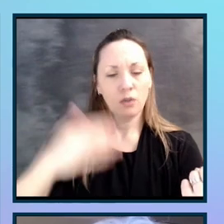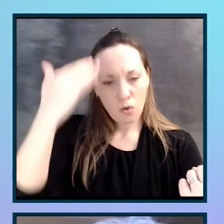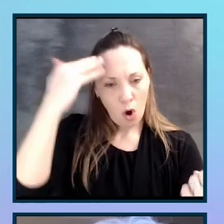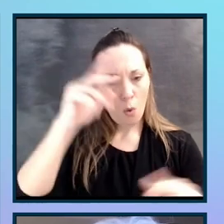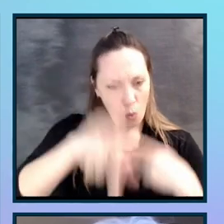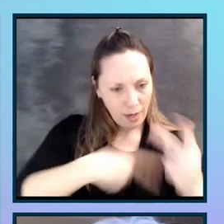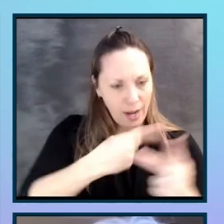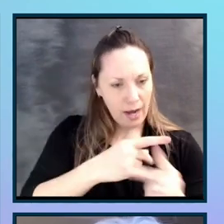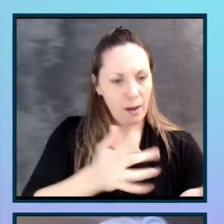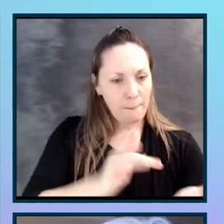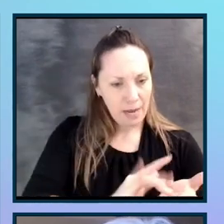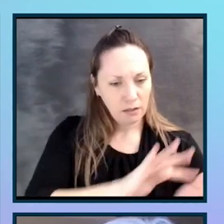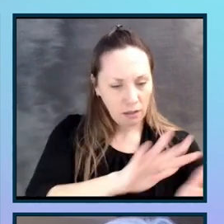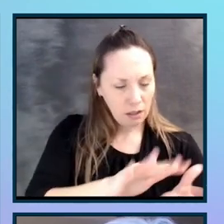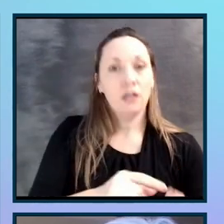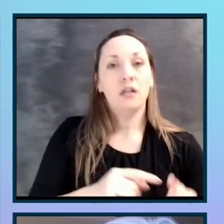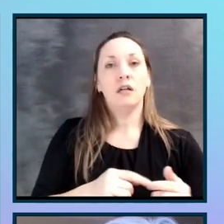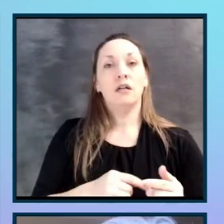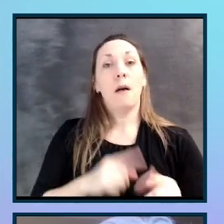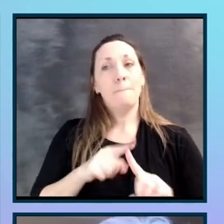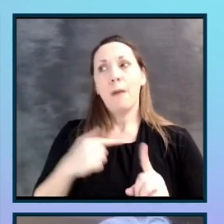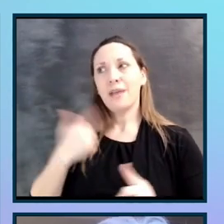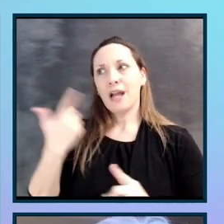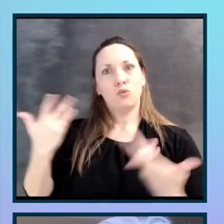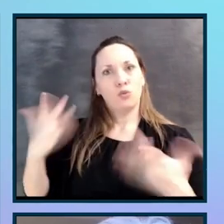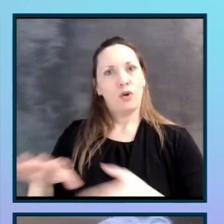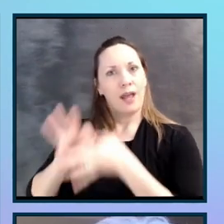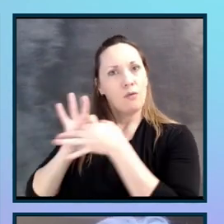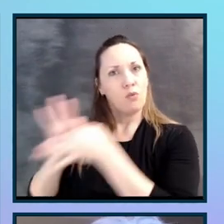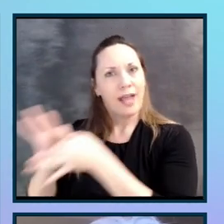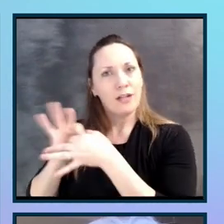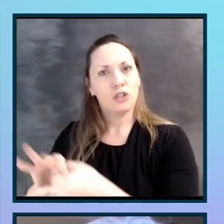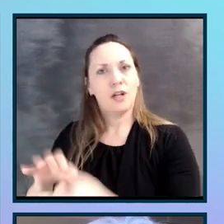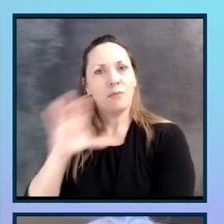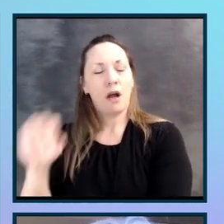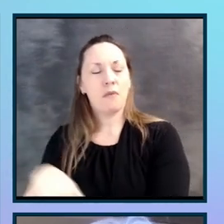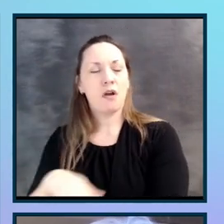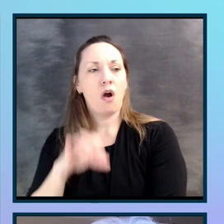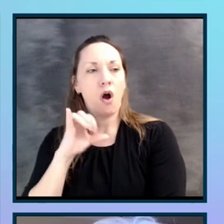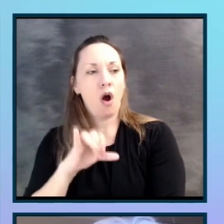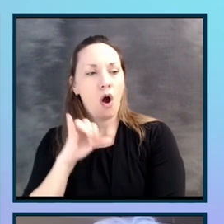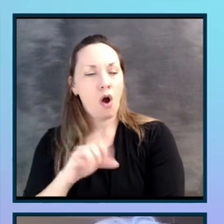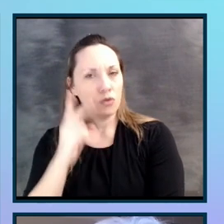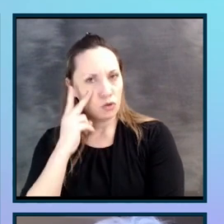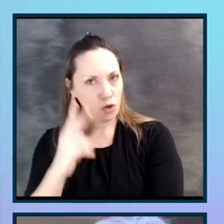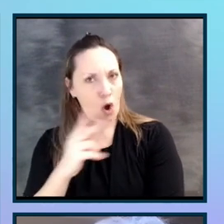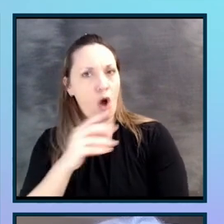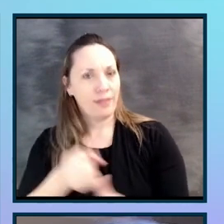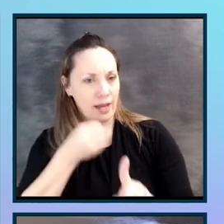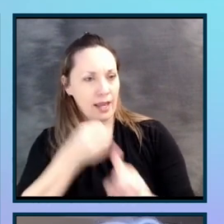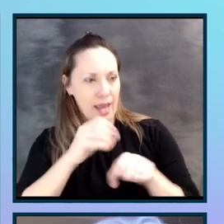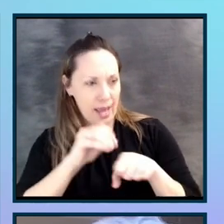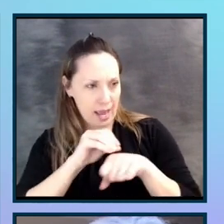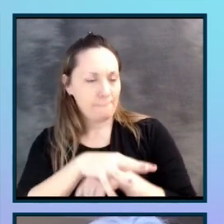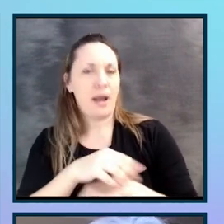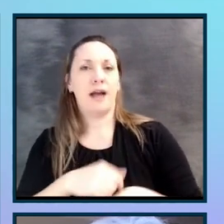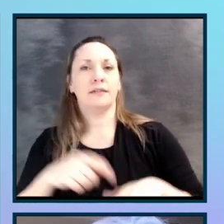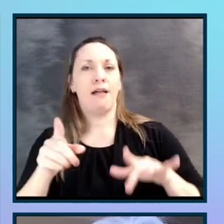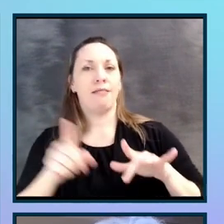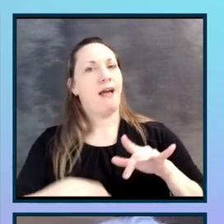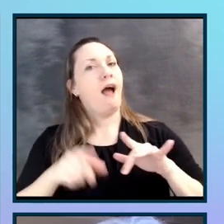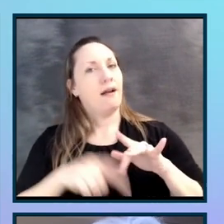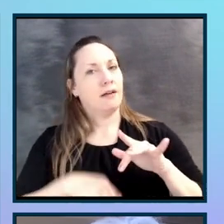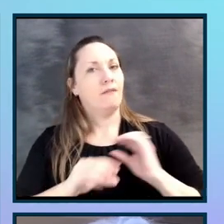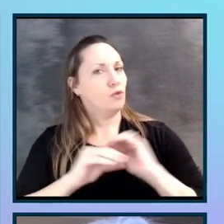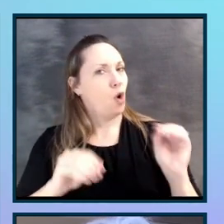relationship and the company could really see firsthand the impact of what the lack of accessibility means,